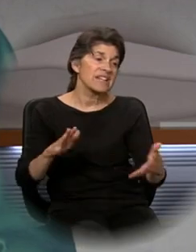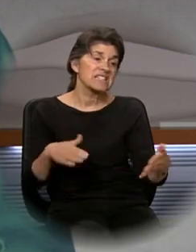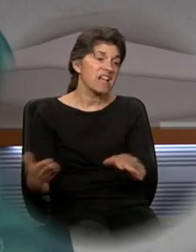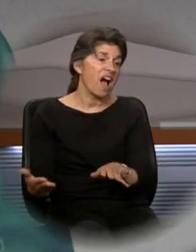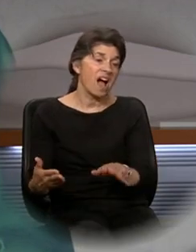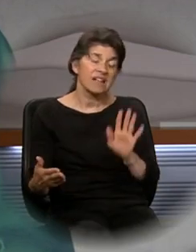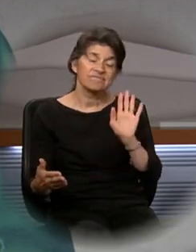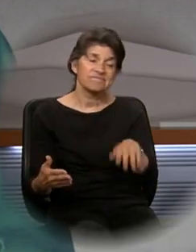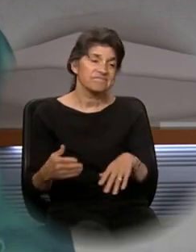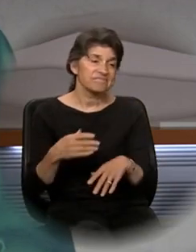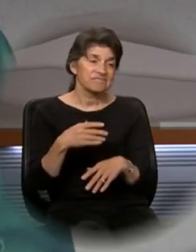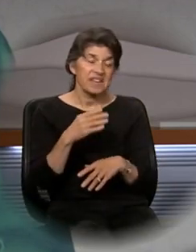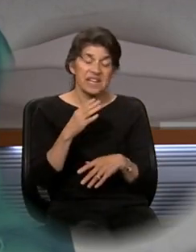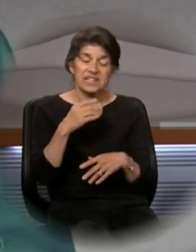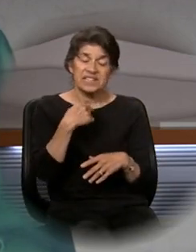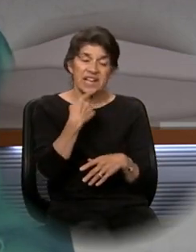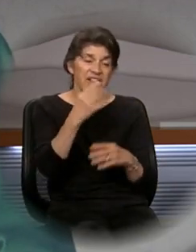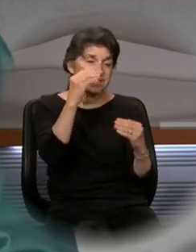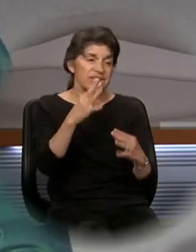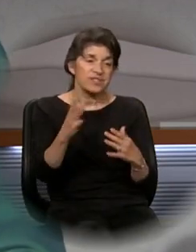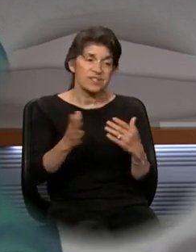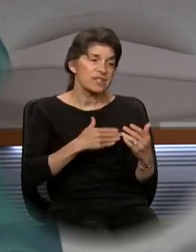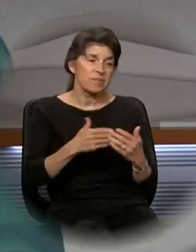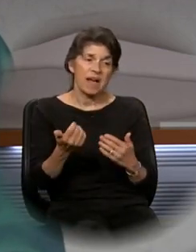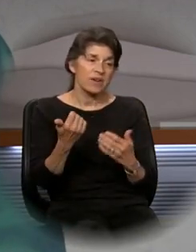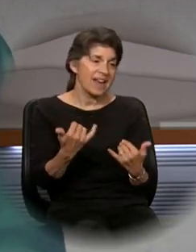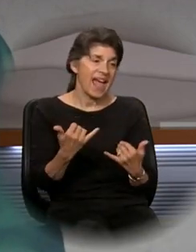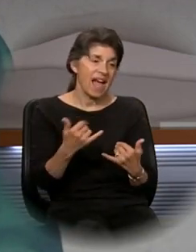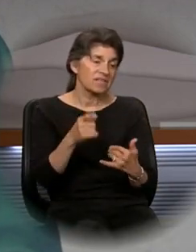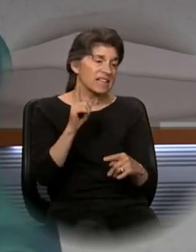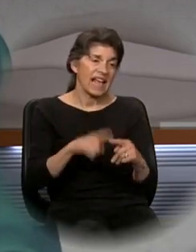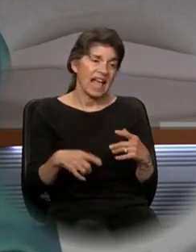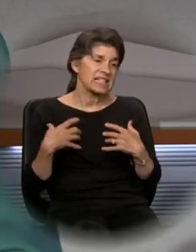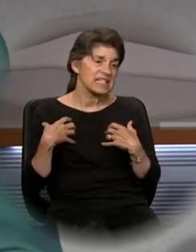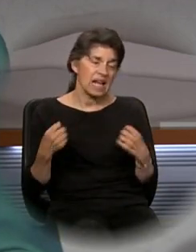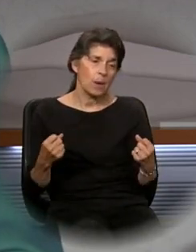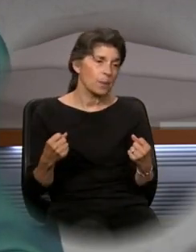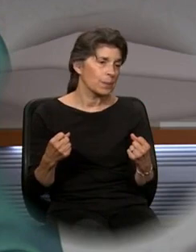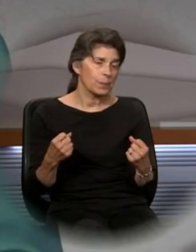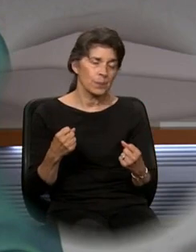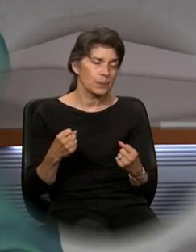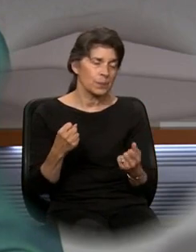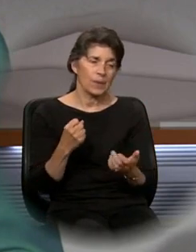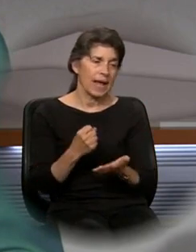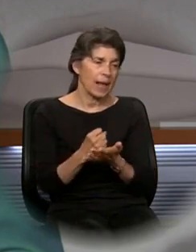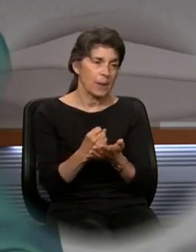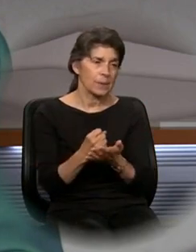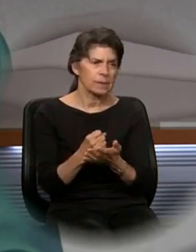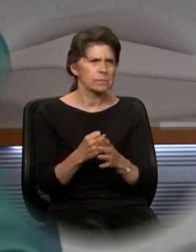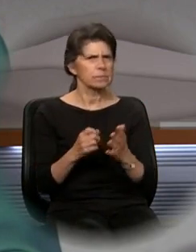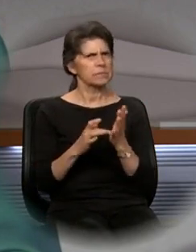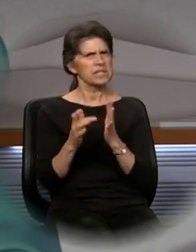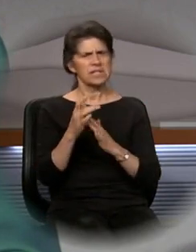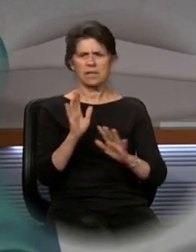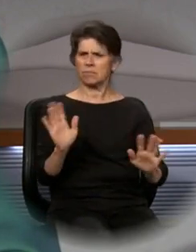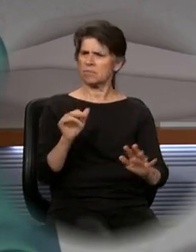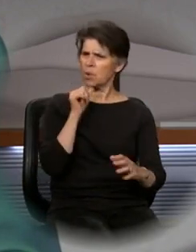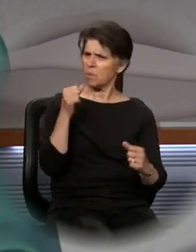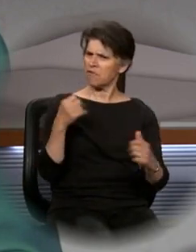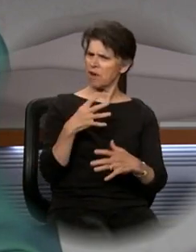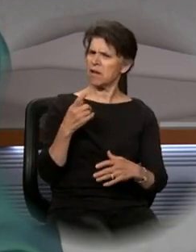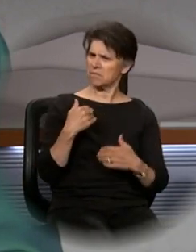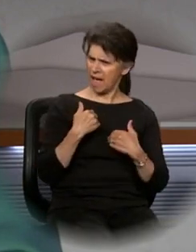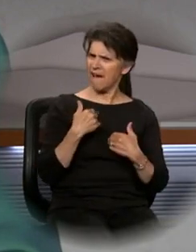Disregarding the message that was reported, Jesus said to the synagogue official, Do not be afraid. Just have faith.